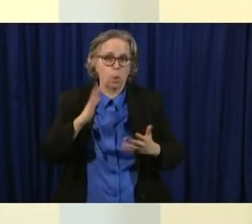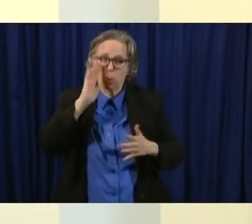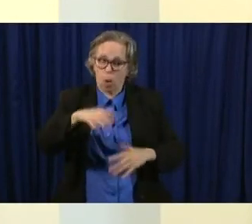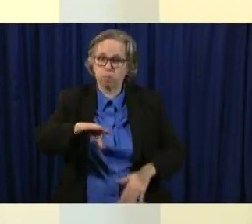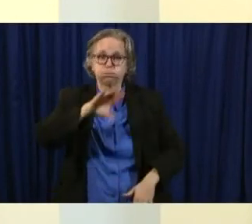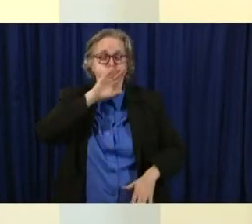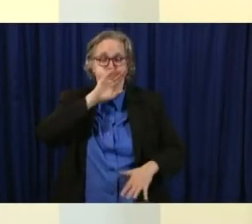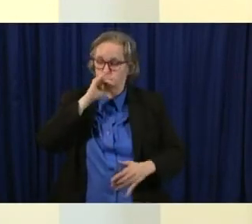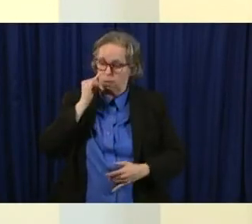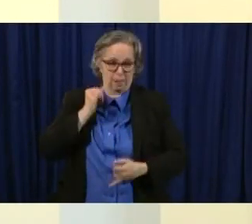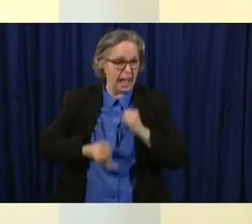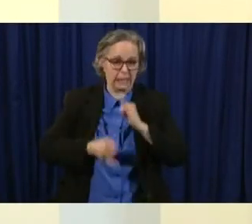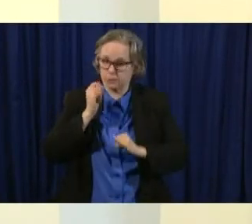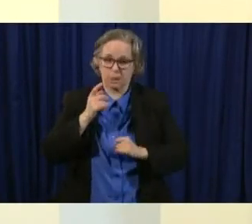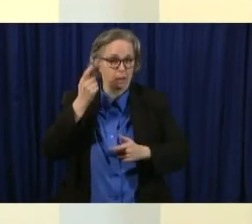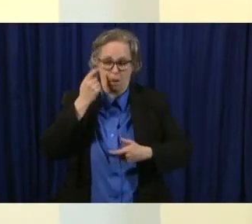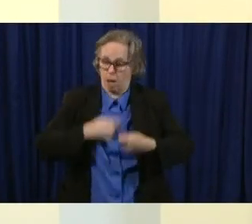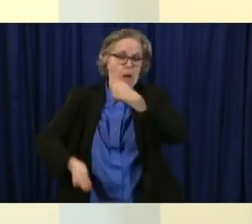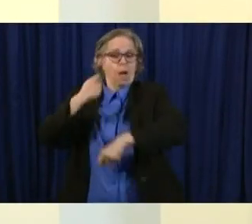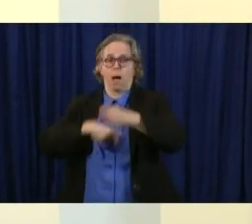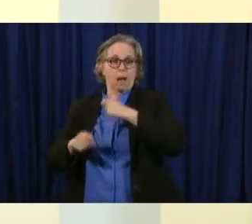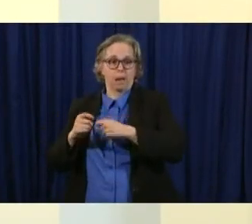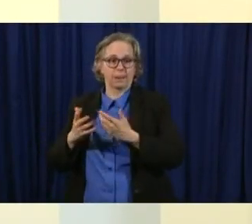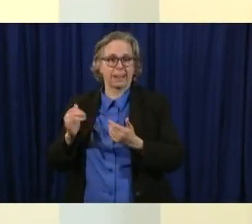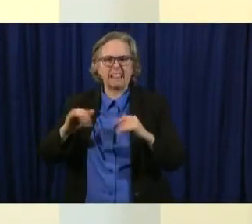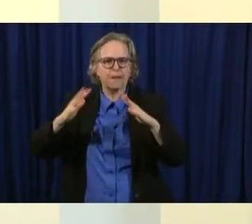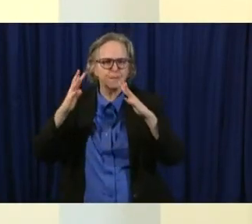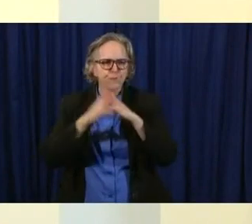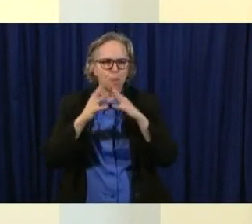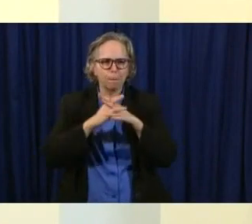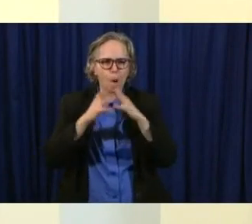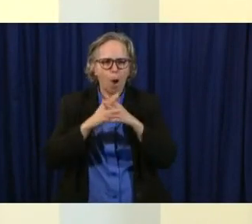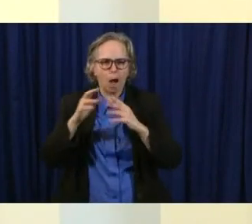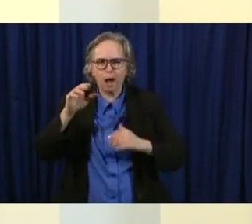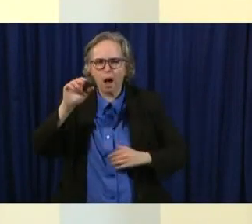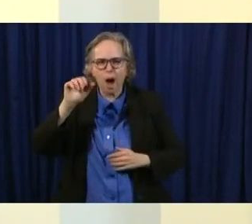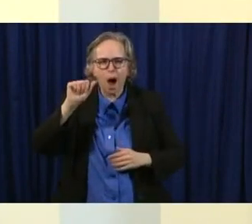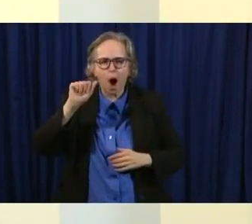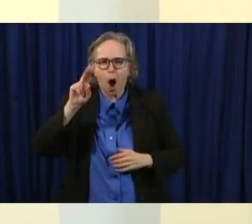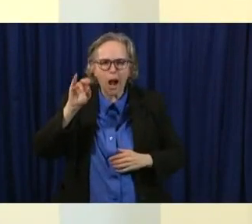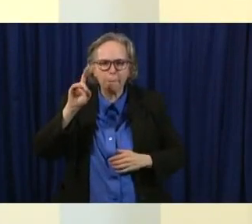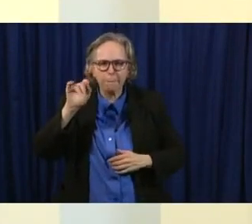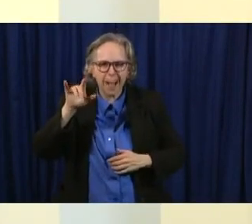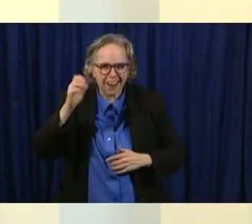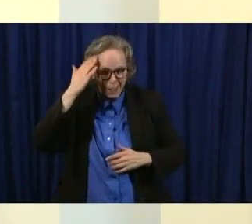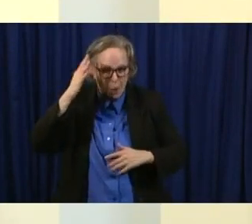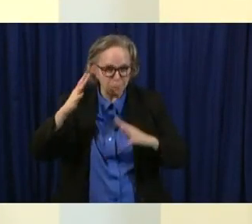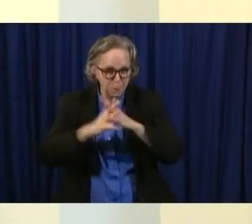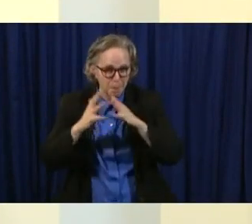see what plays out and the governor will continue to make those decisions and lead us through and and so we'll do that